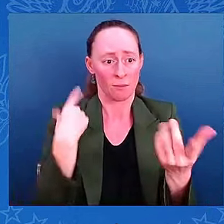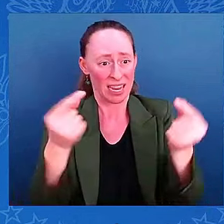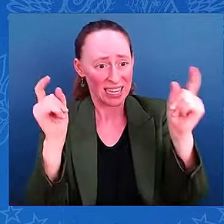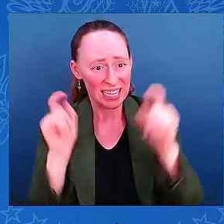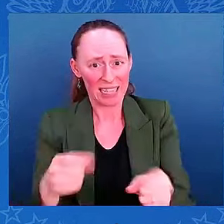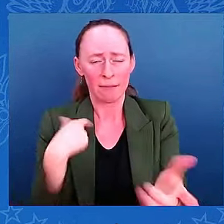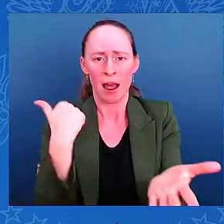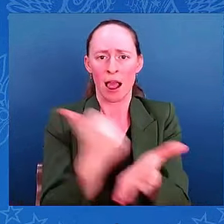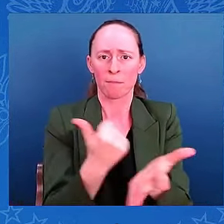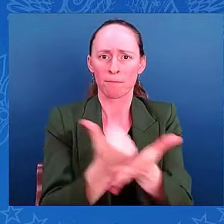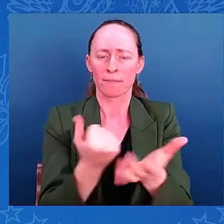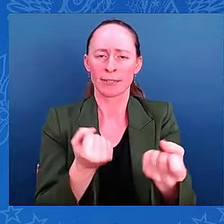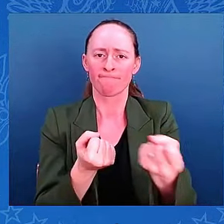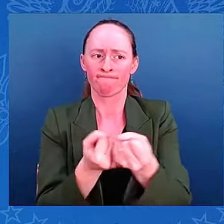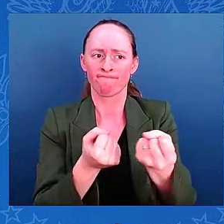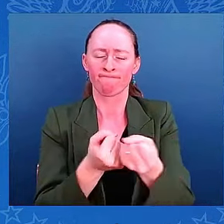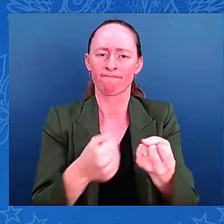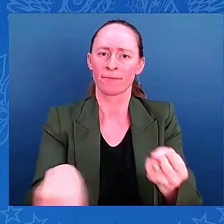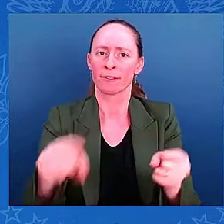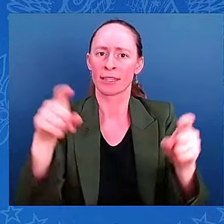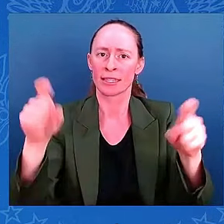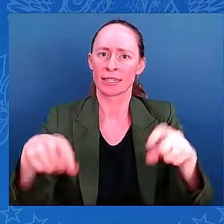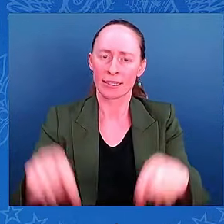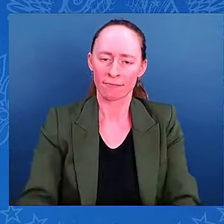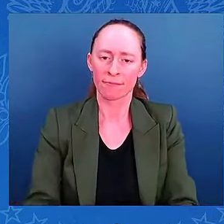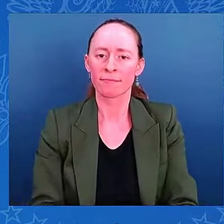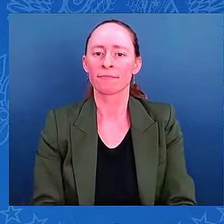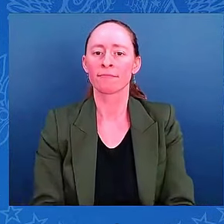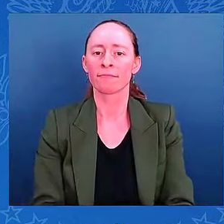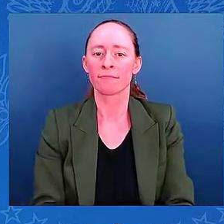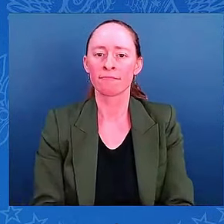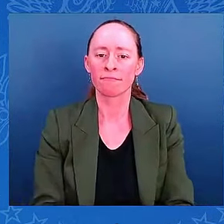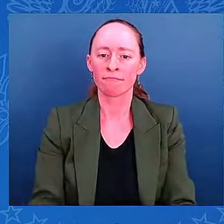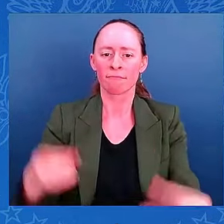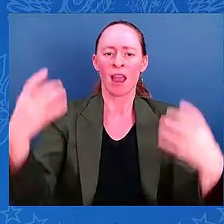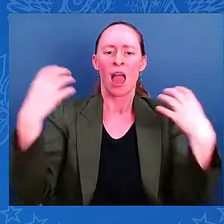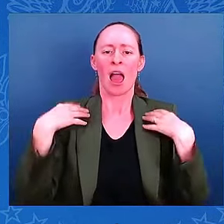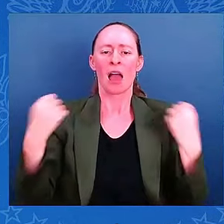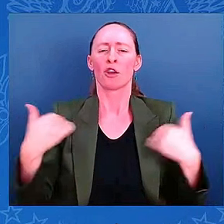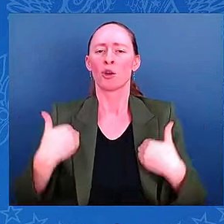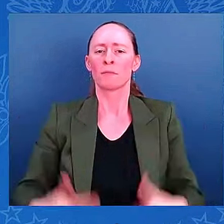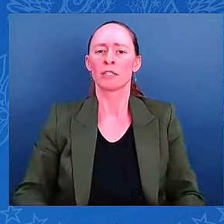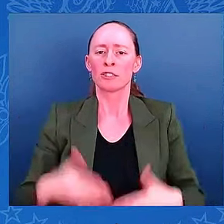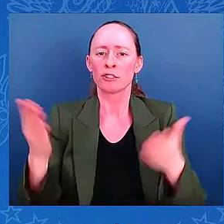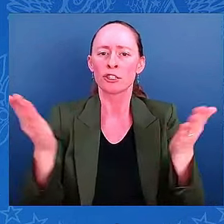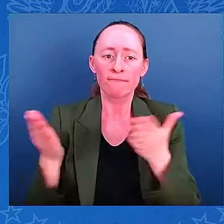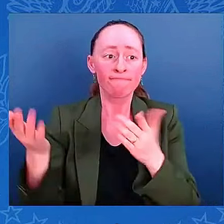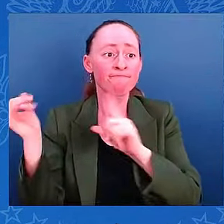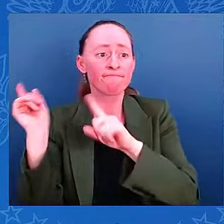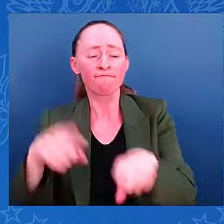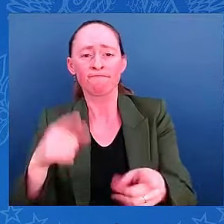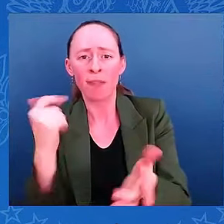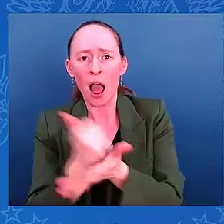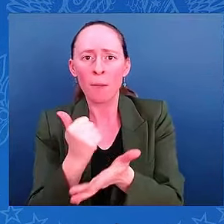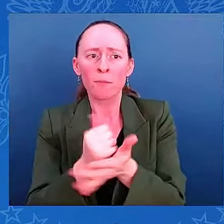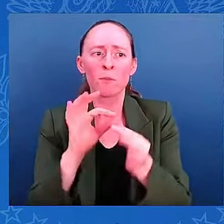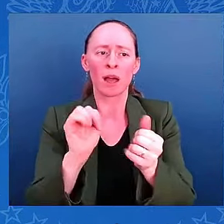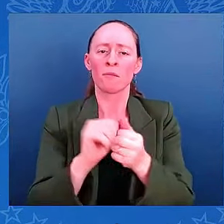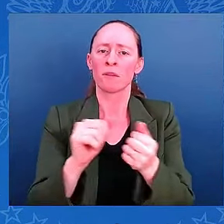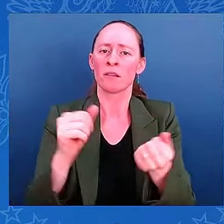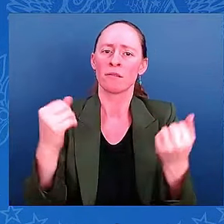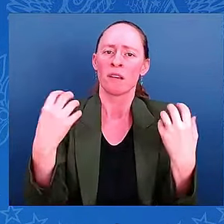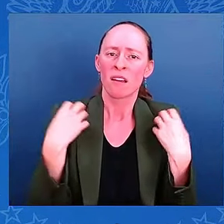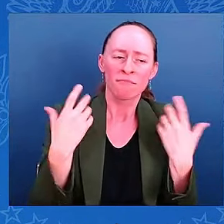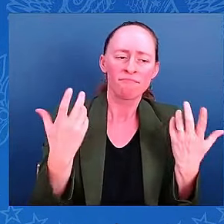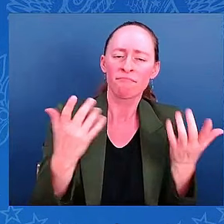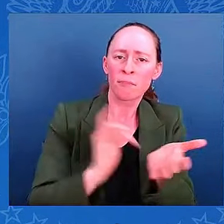Human Services is providing hospital and health related support. The Small Business Administration has dedicated 137